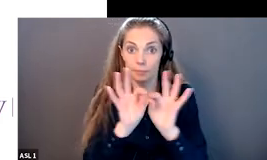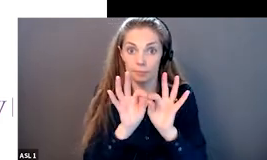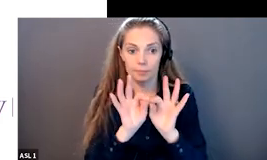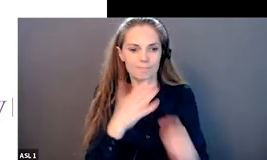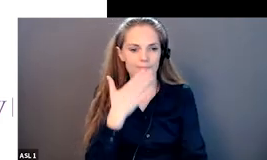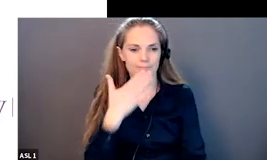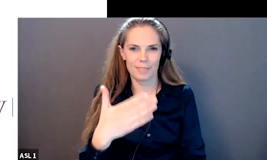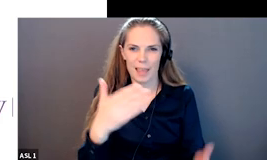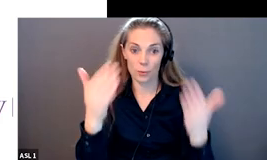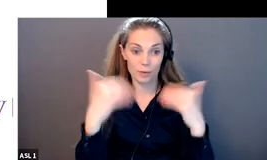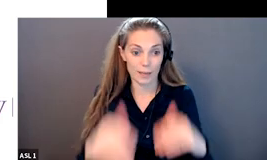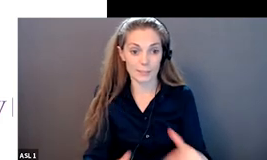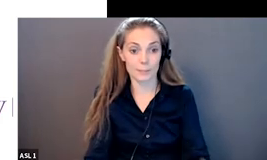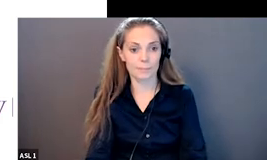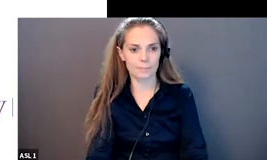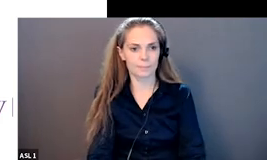please